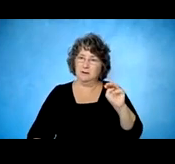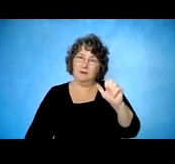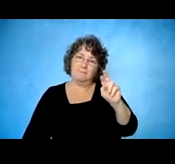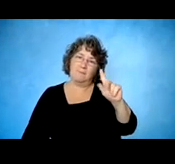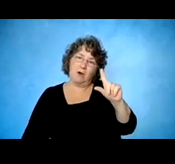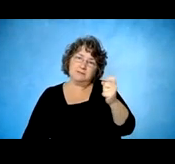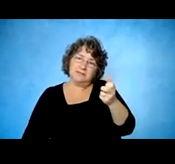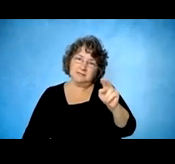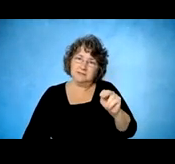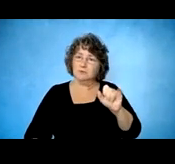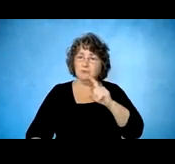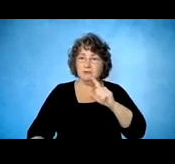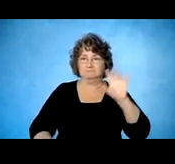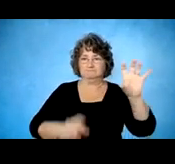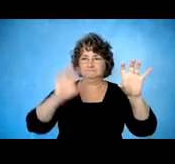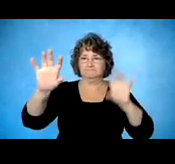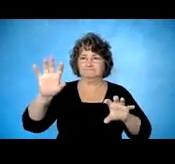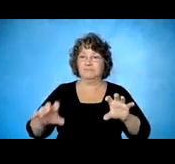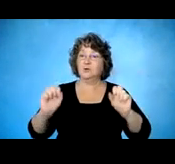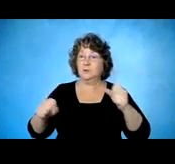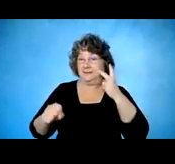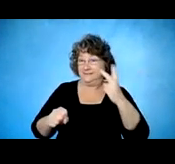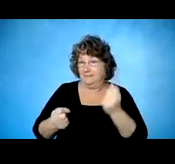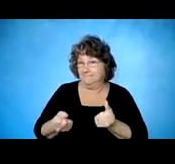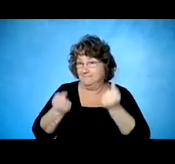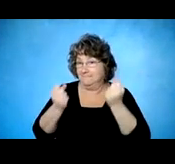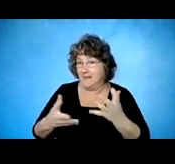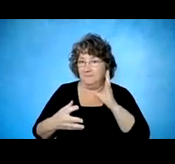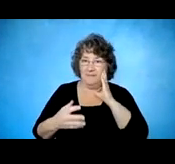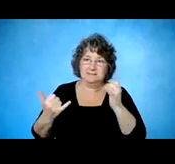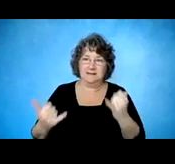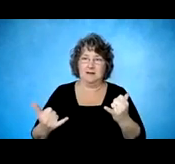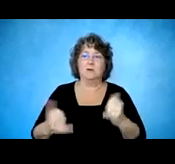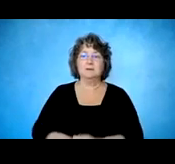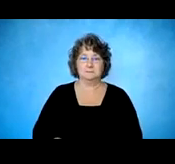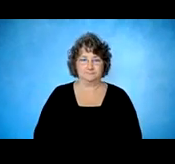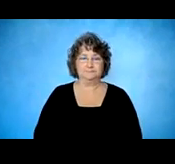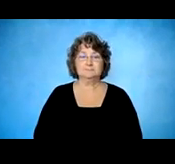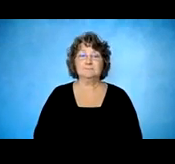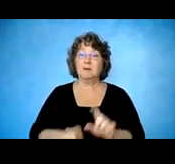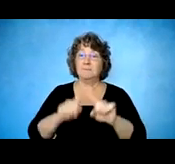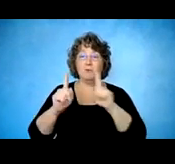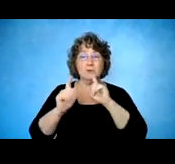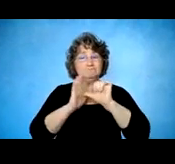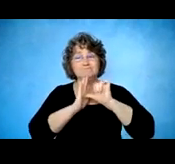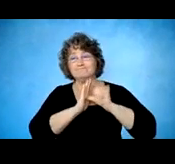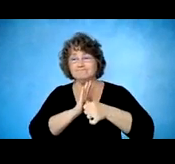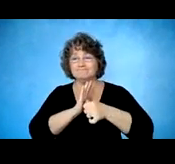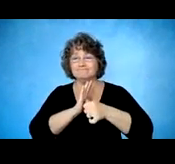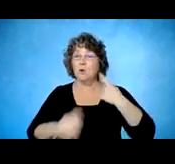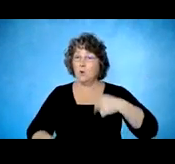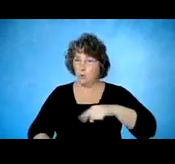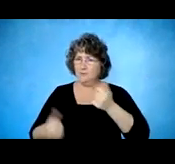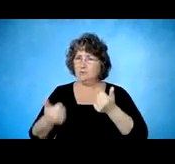advertisement we can do regarding Kessler. I think the one thing that I really want to highlight is, is that we try to